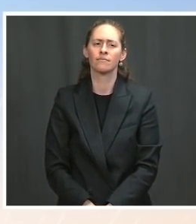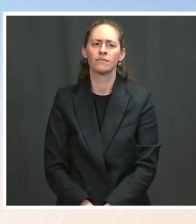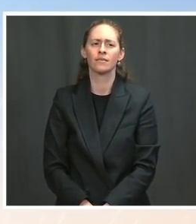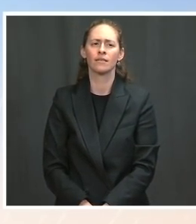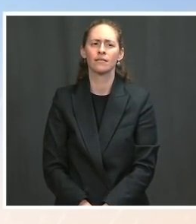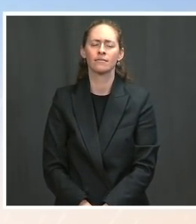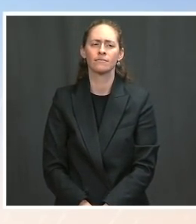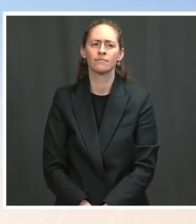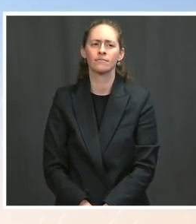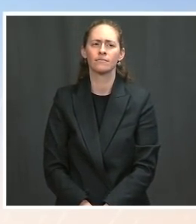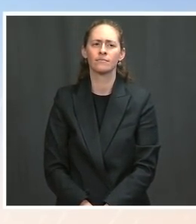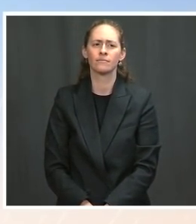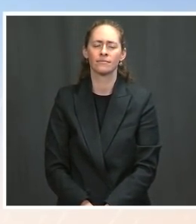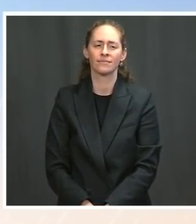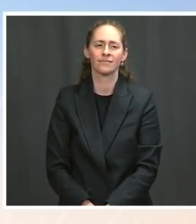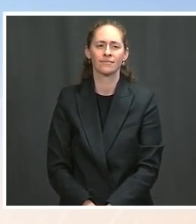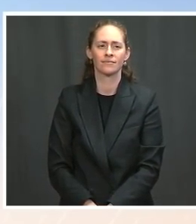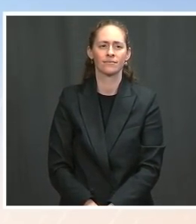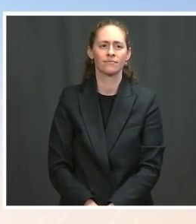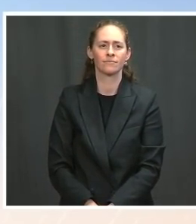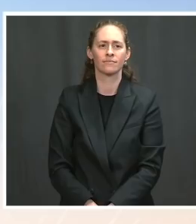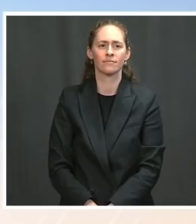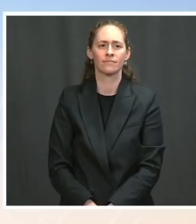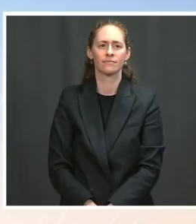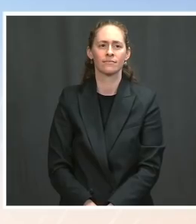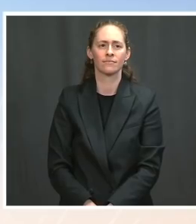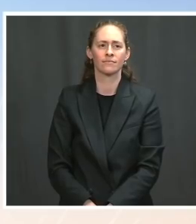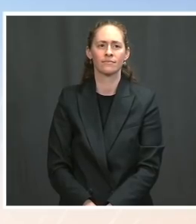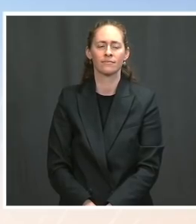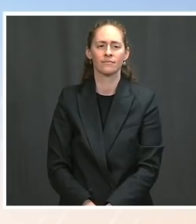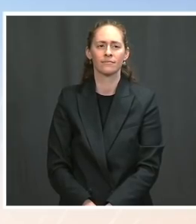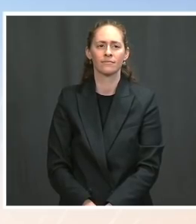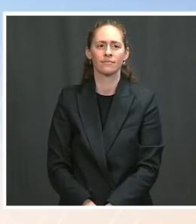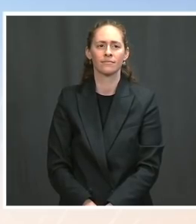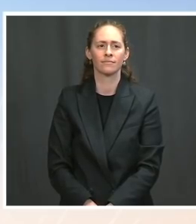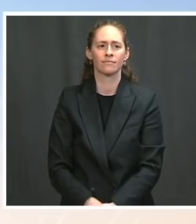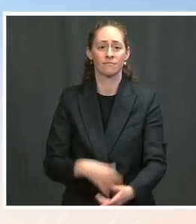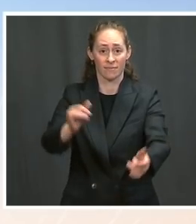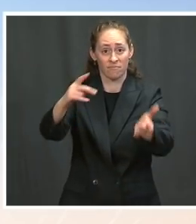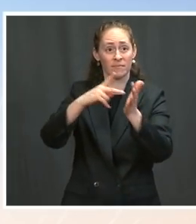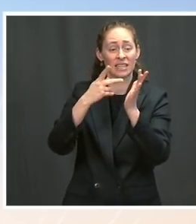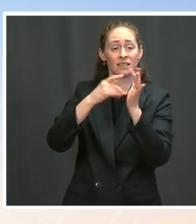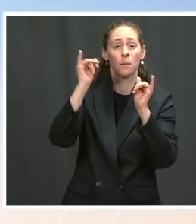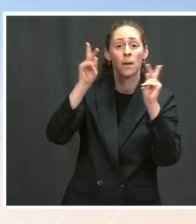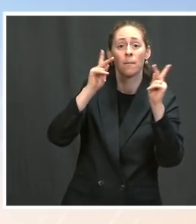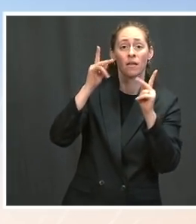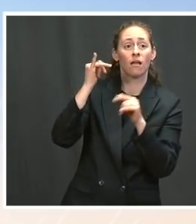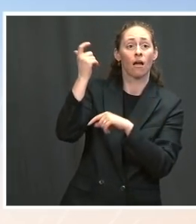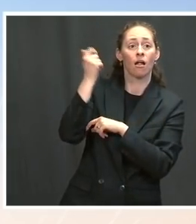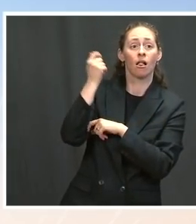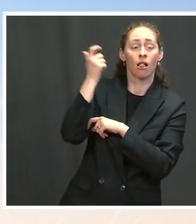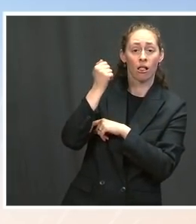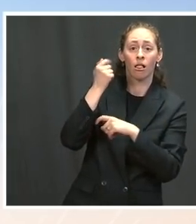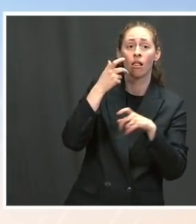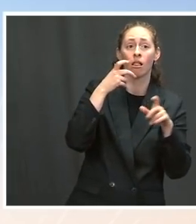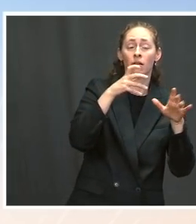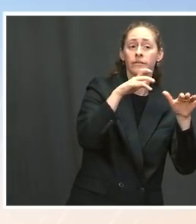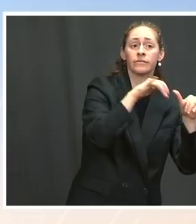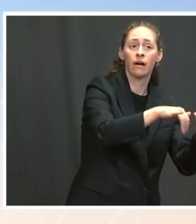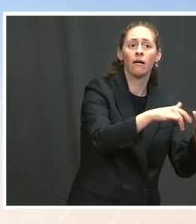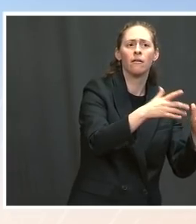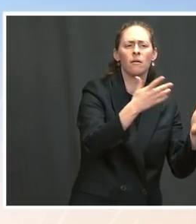unemployment benefits, given the rising in vaccination rates, the CDC guidance, this April job report?